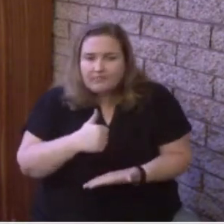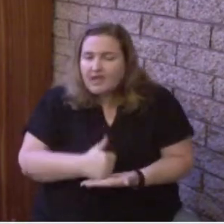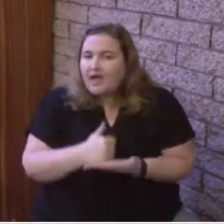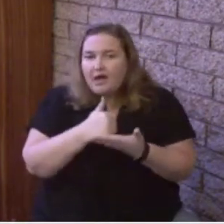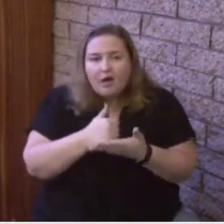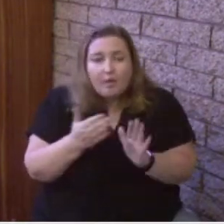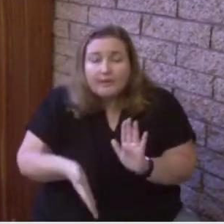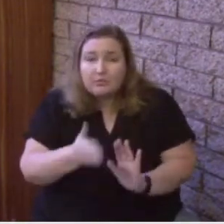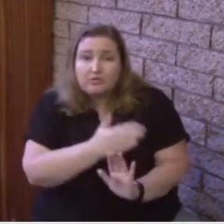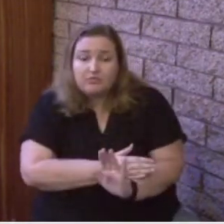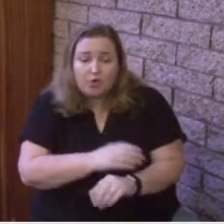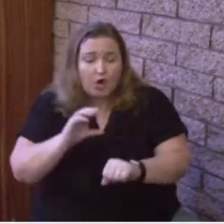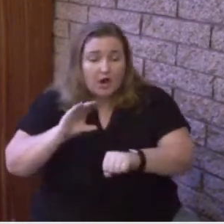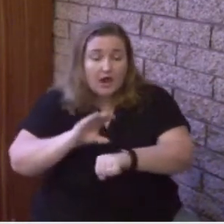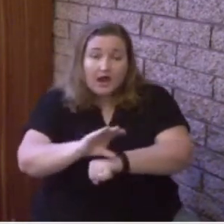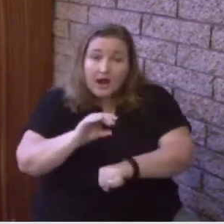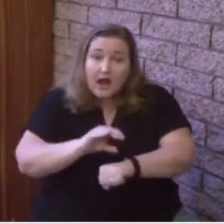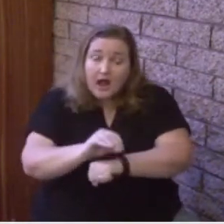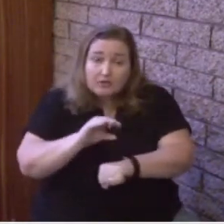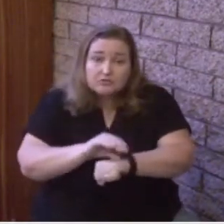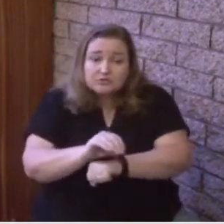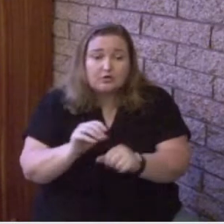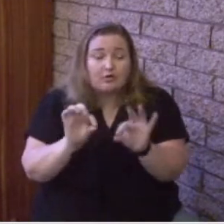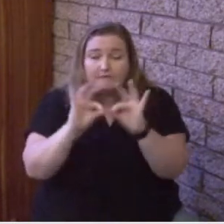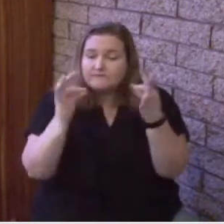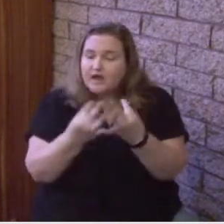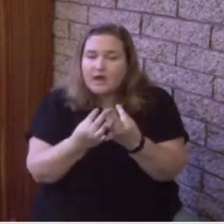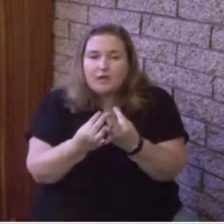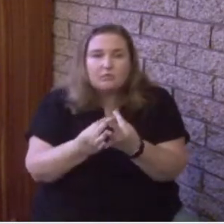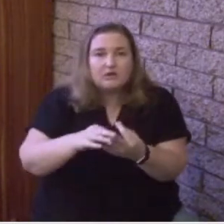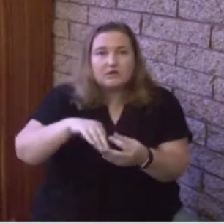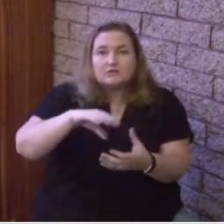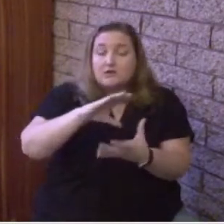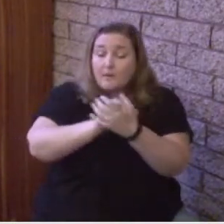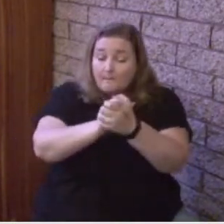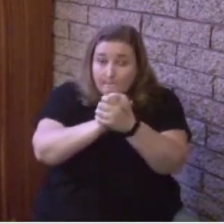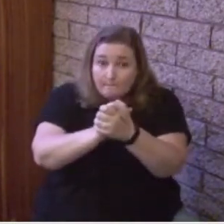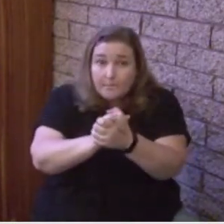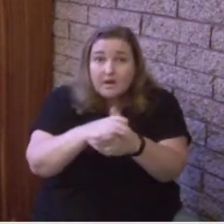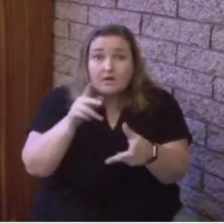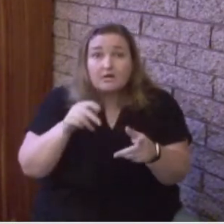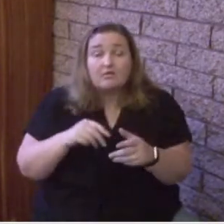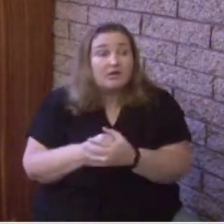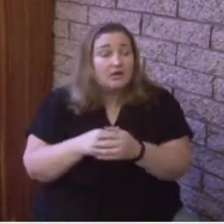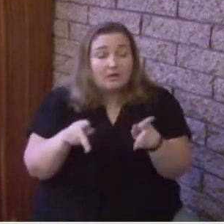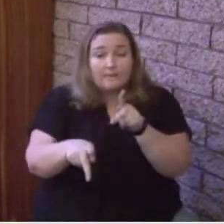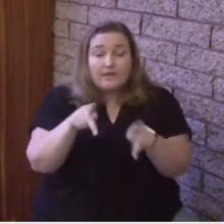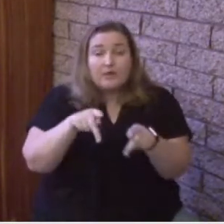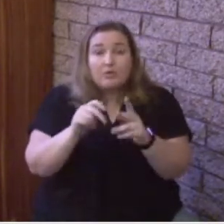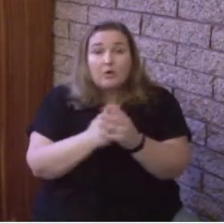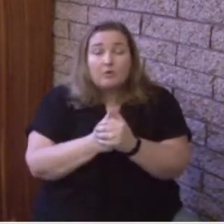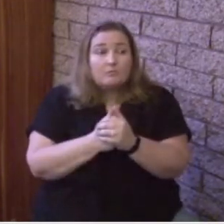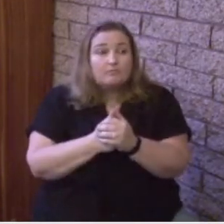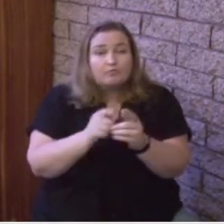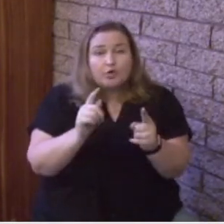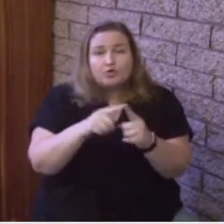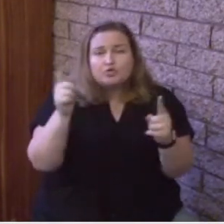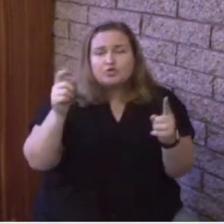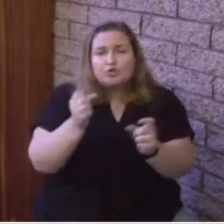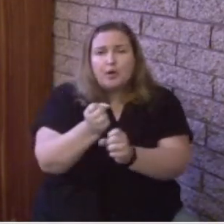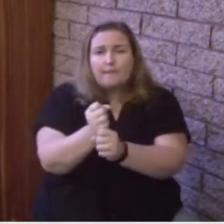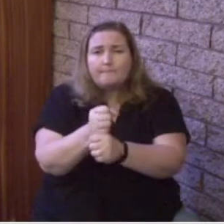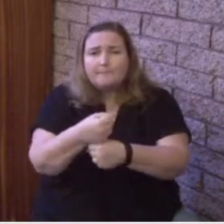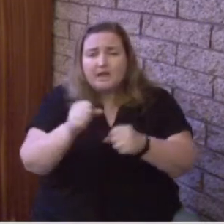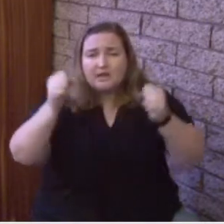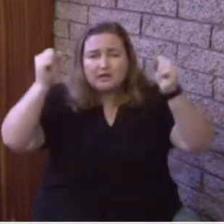families, and counsel married couples, and individuals to make decisions that are right according to where they are in their